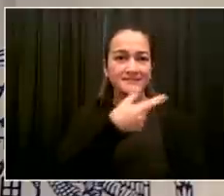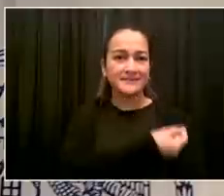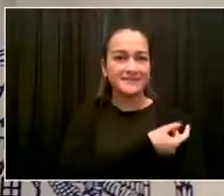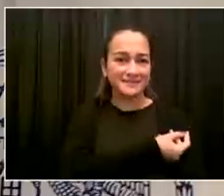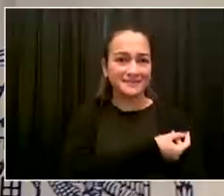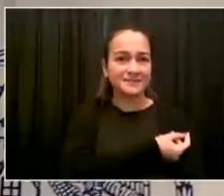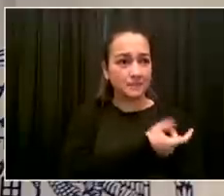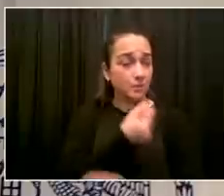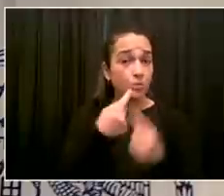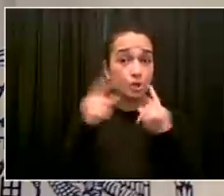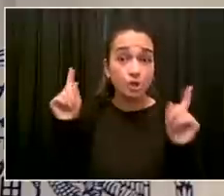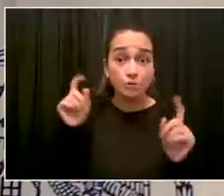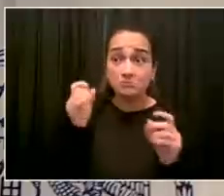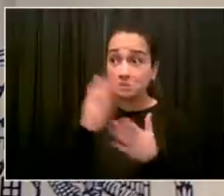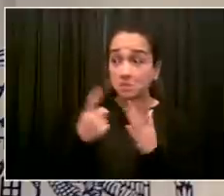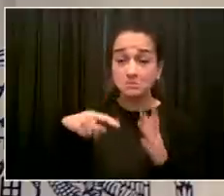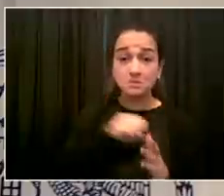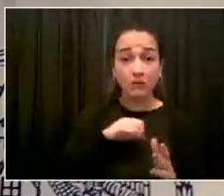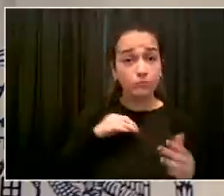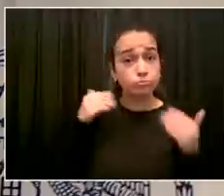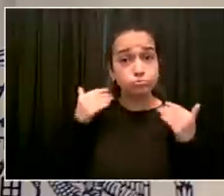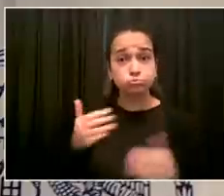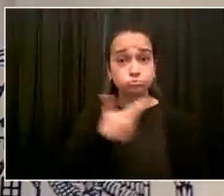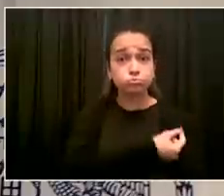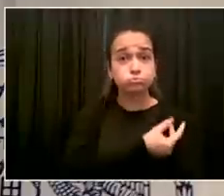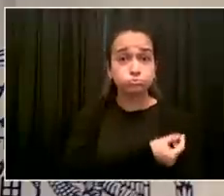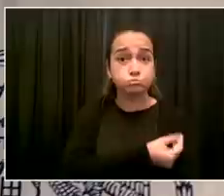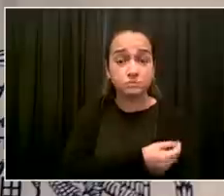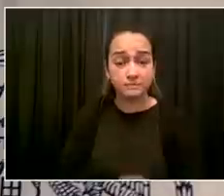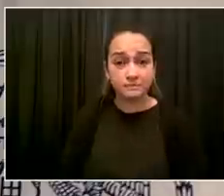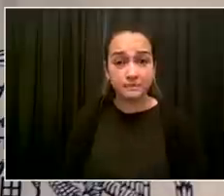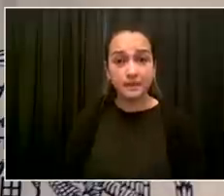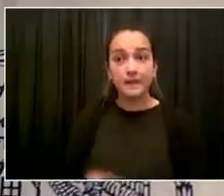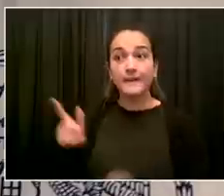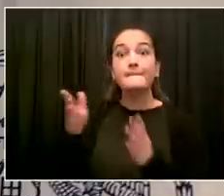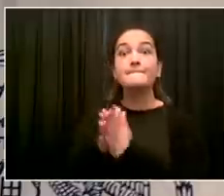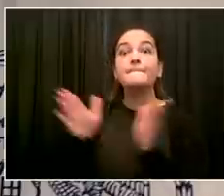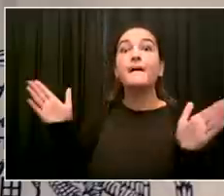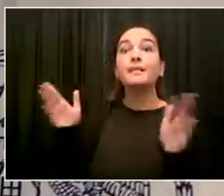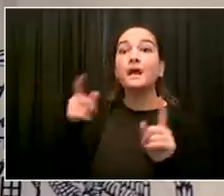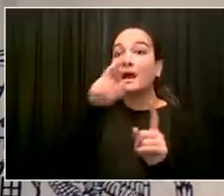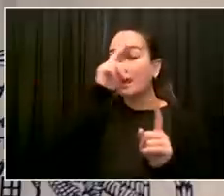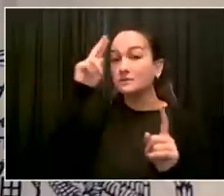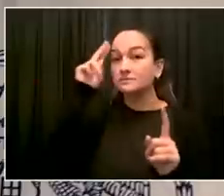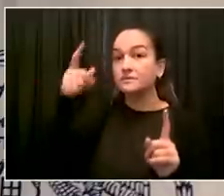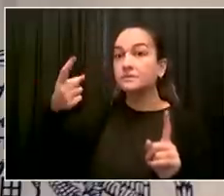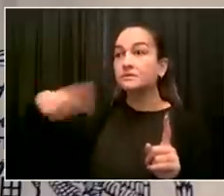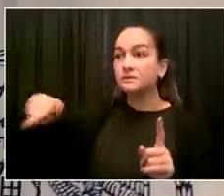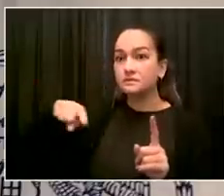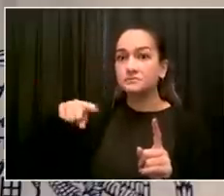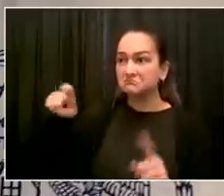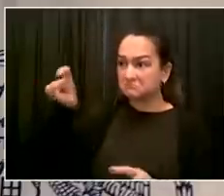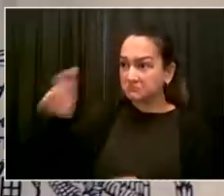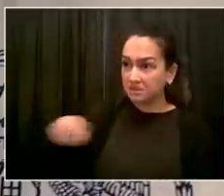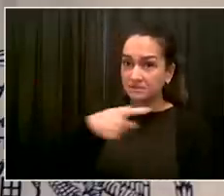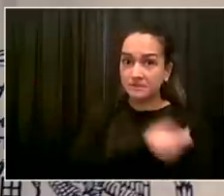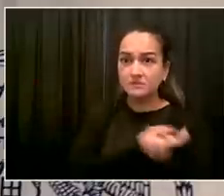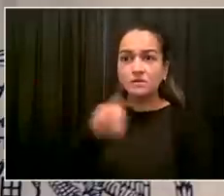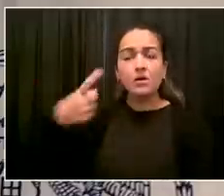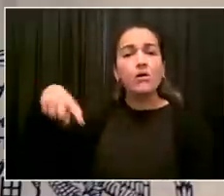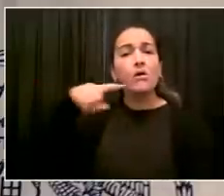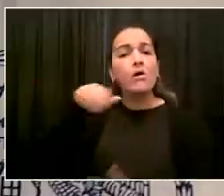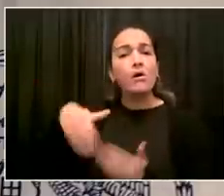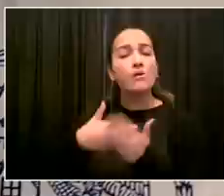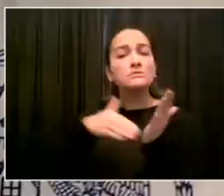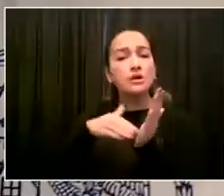Dr. Katz, putting that mandate in had a big impact. So we're going to be watching and be ready to